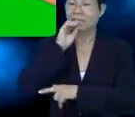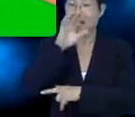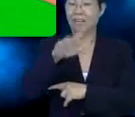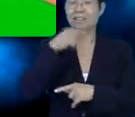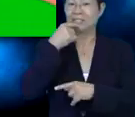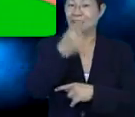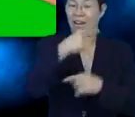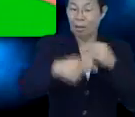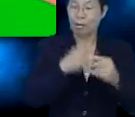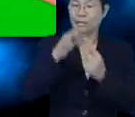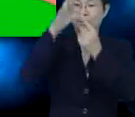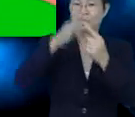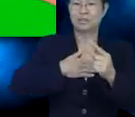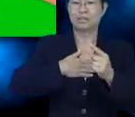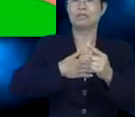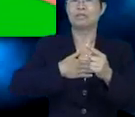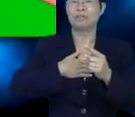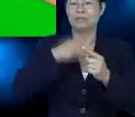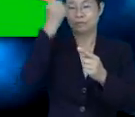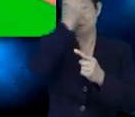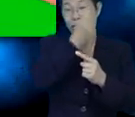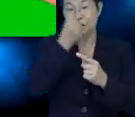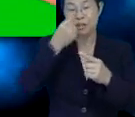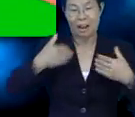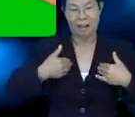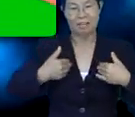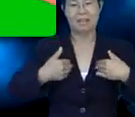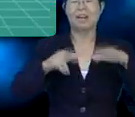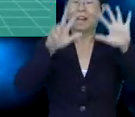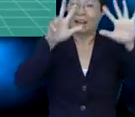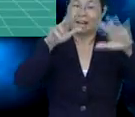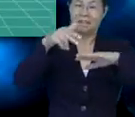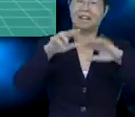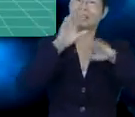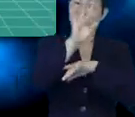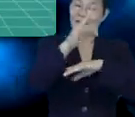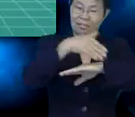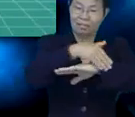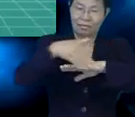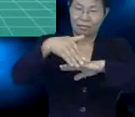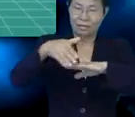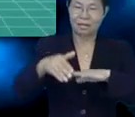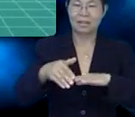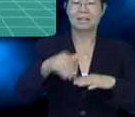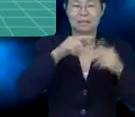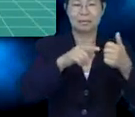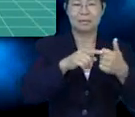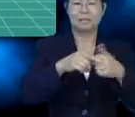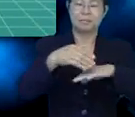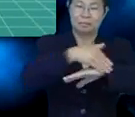Now, let me tell you about my special features. I have eight vertices.